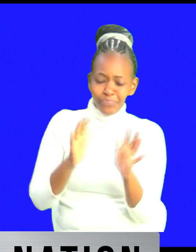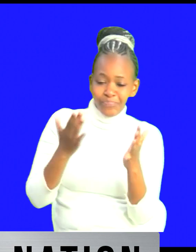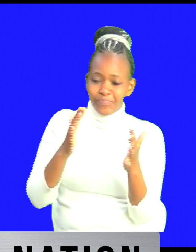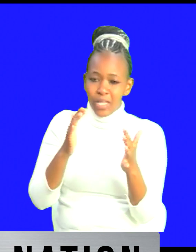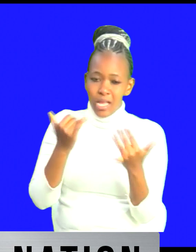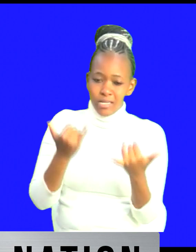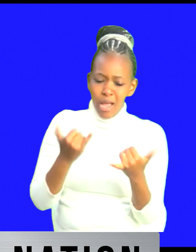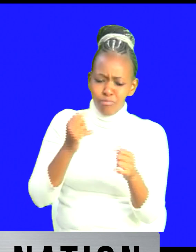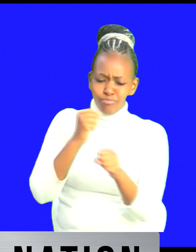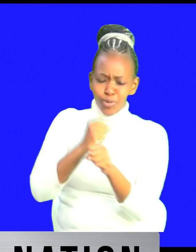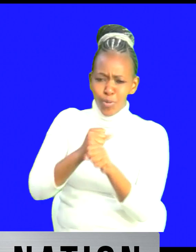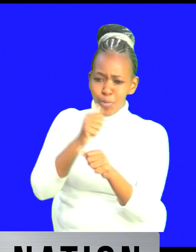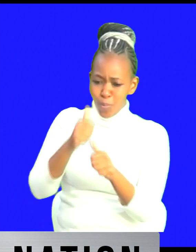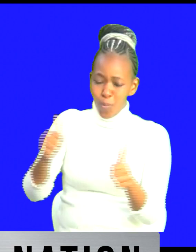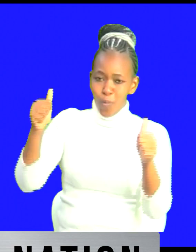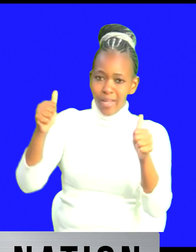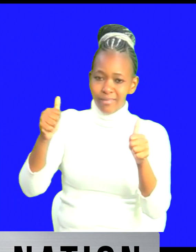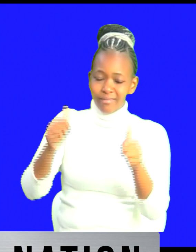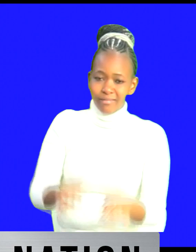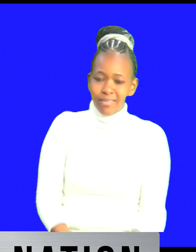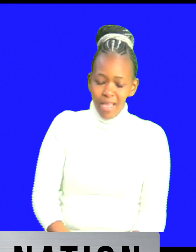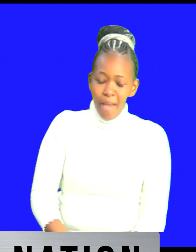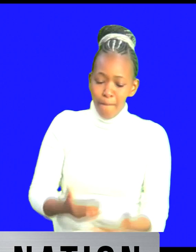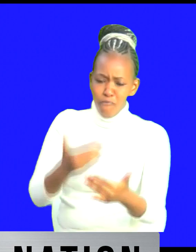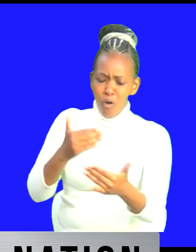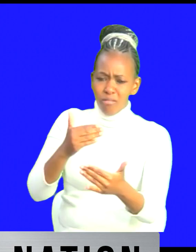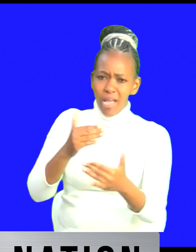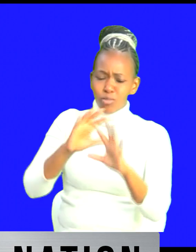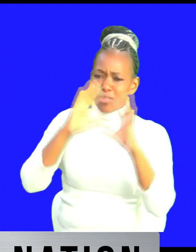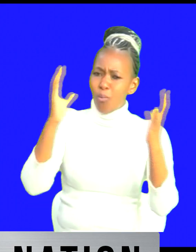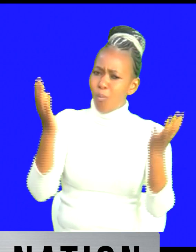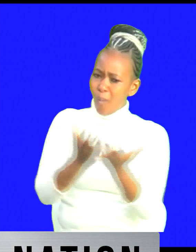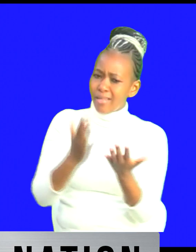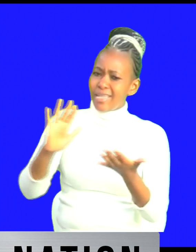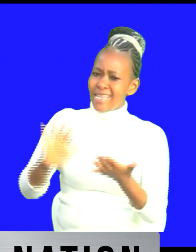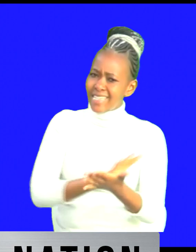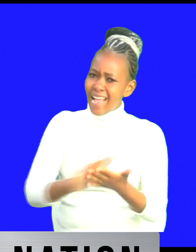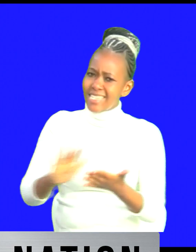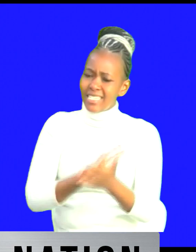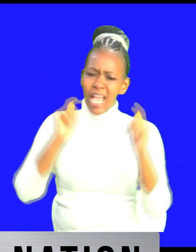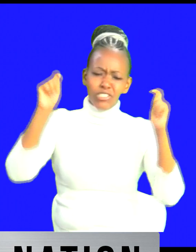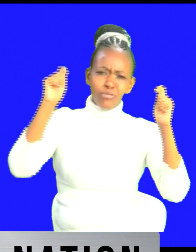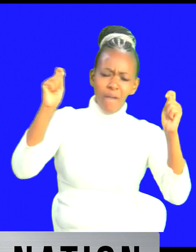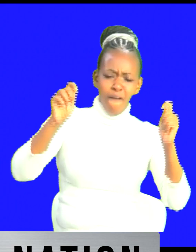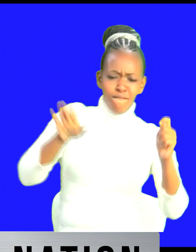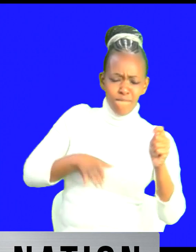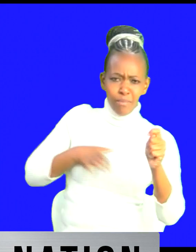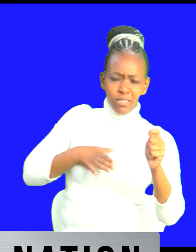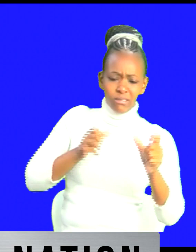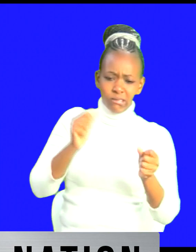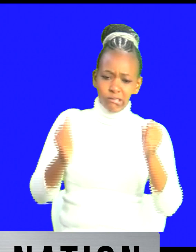track i i saw the world rally championships yes the female drivers the female drivers fully sponsored